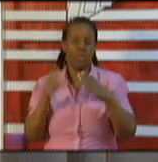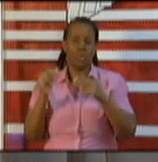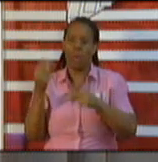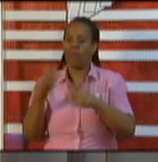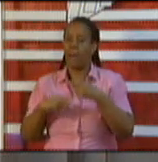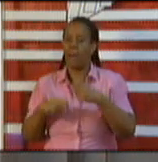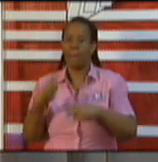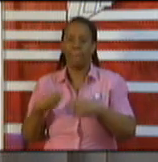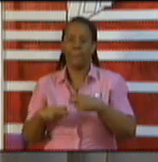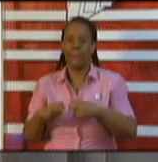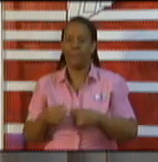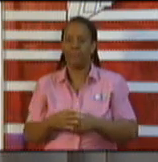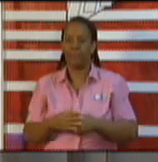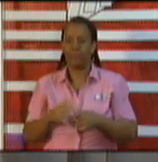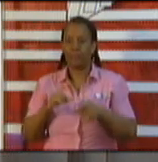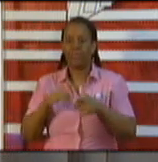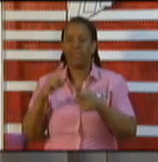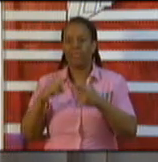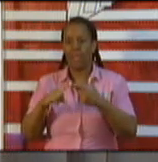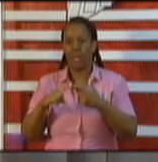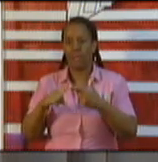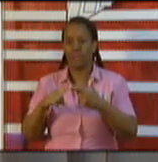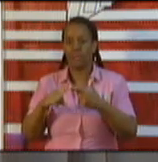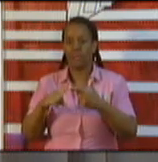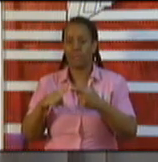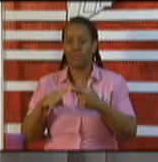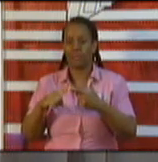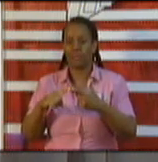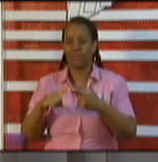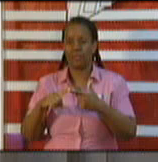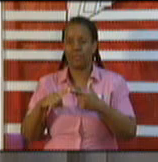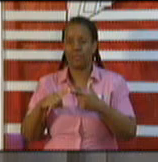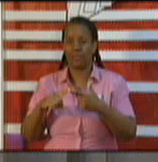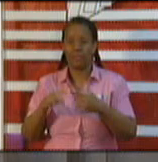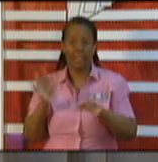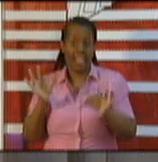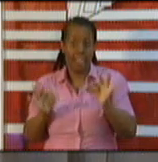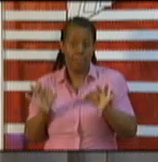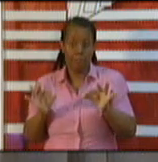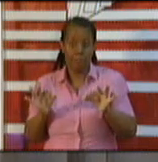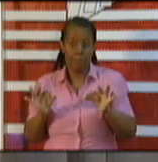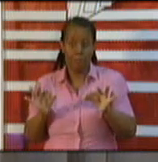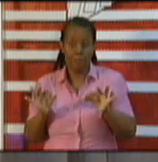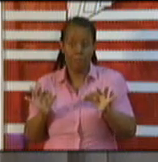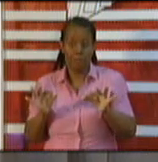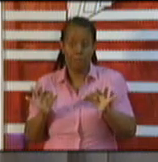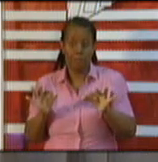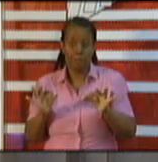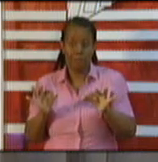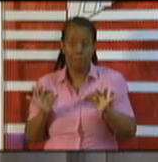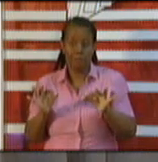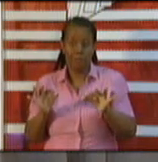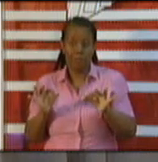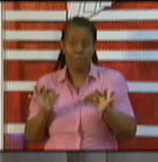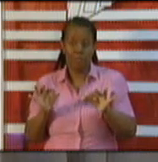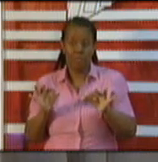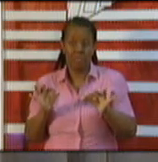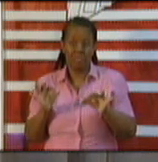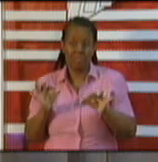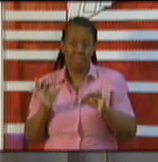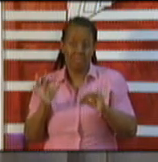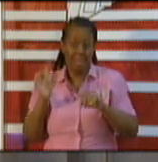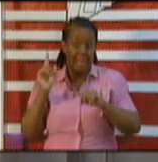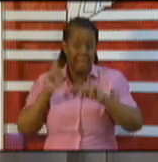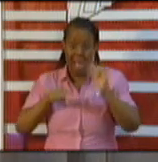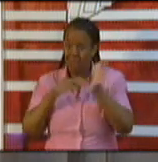that allows us those of our nationals who we can take into the state quarantine who will not be required to pay for their quarantine. It allows